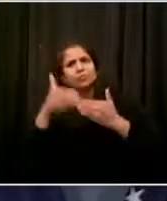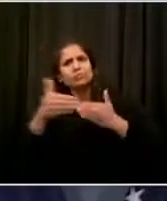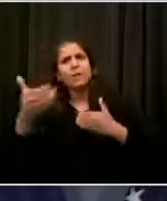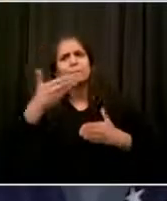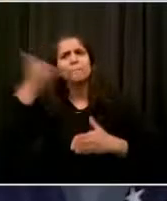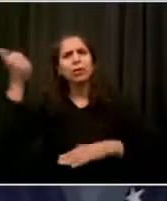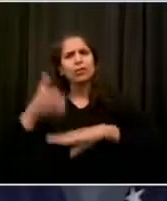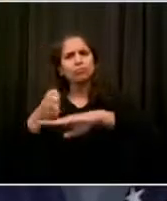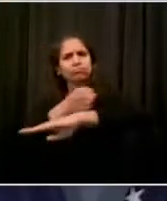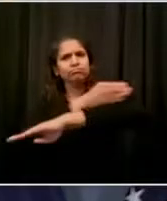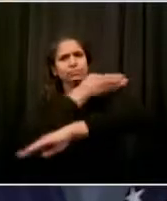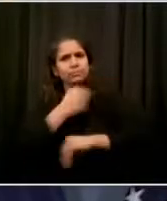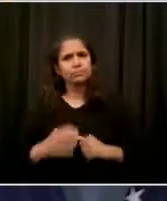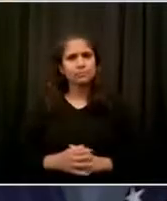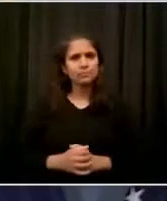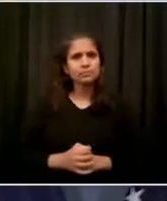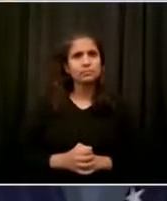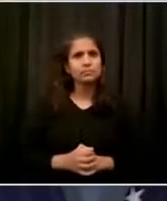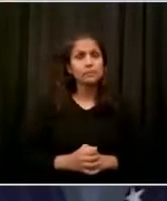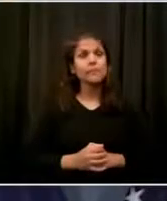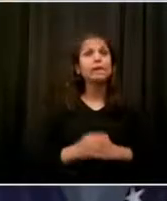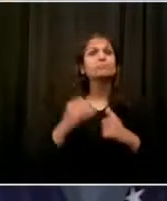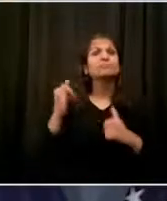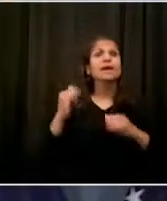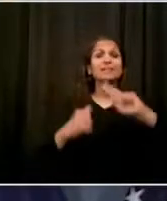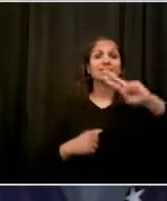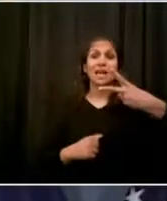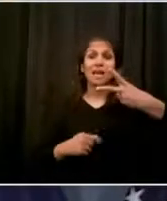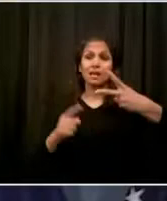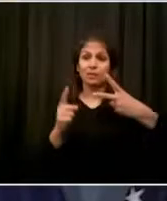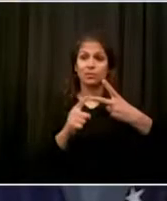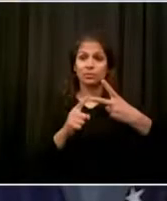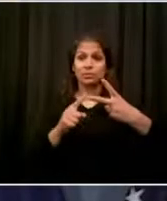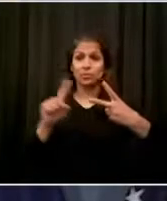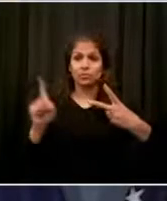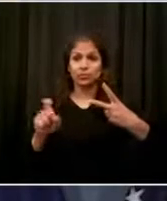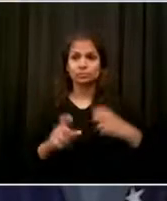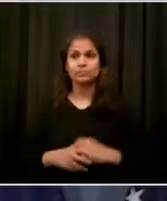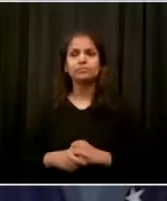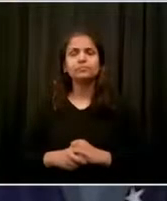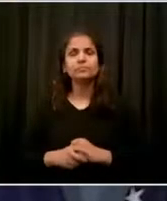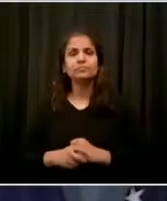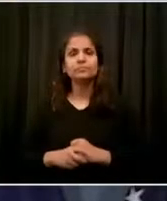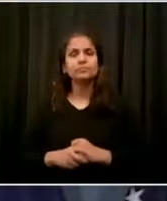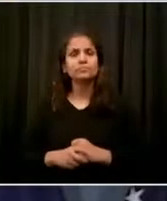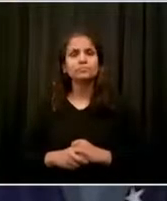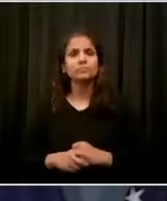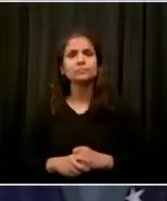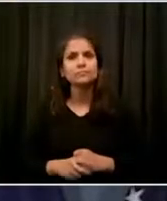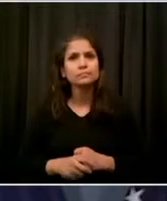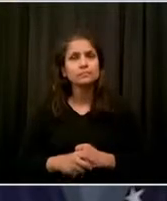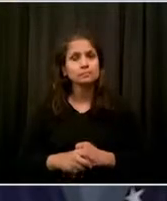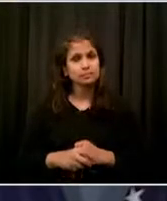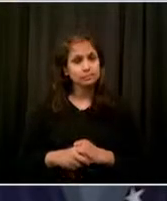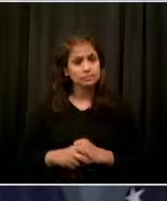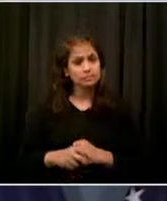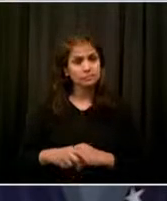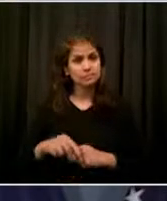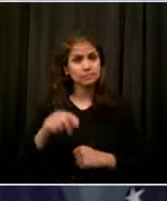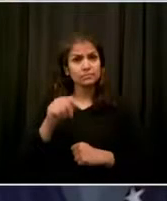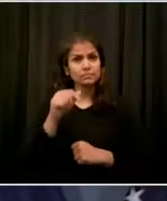I'll ask a different question then. So, is anybody in the administration actually laying out